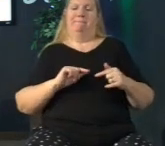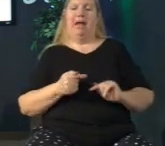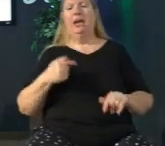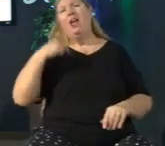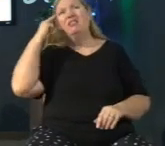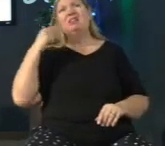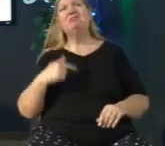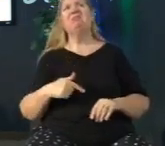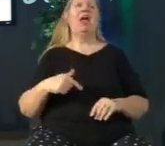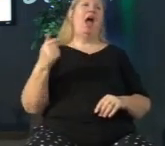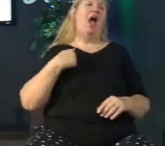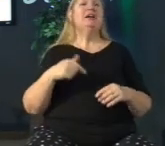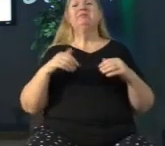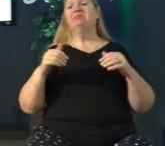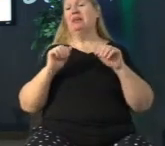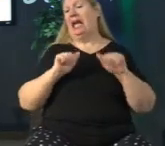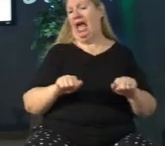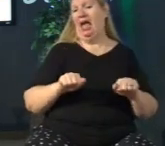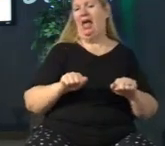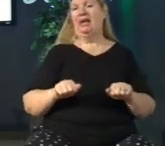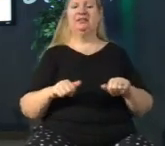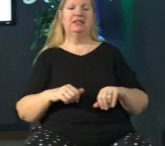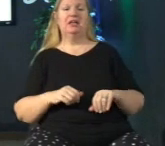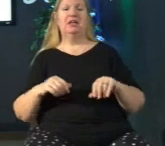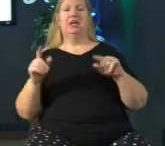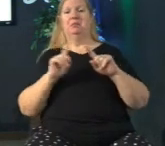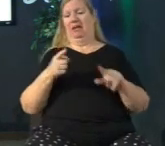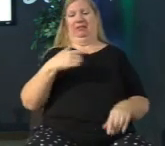for pain but that doesn't mean I like it